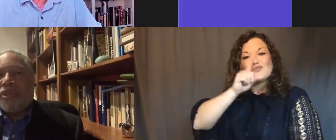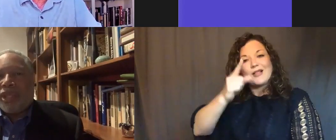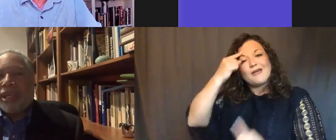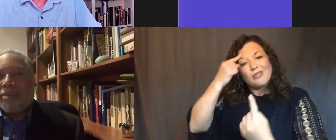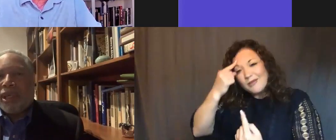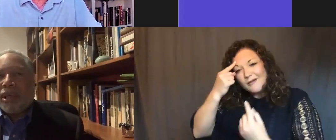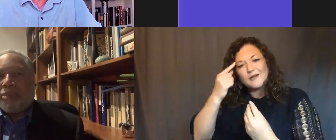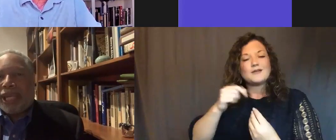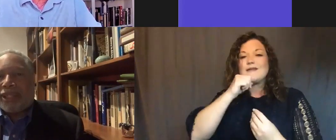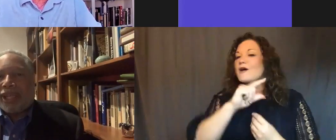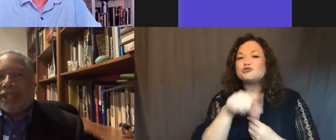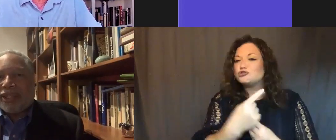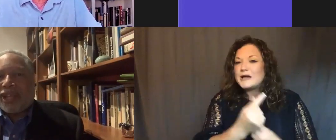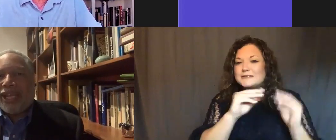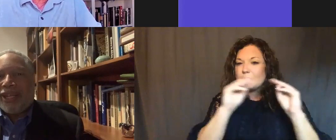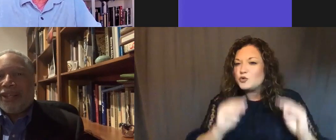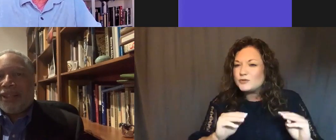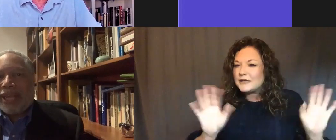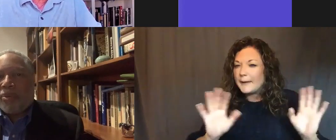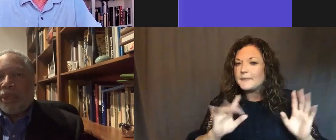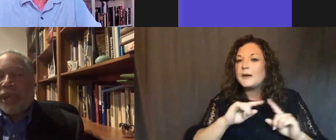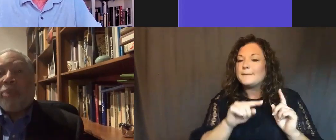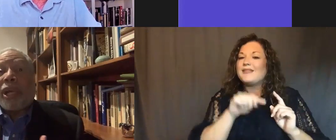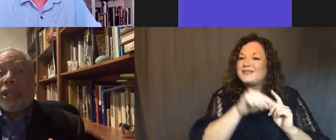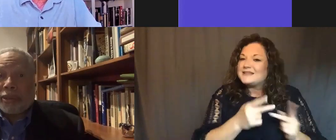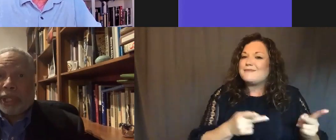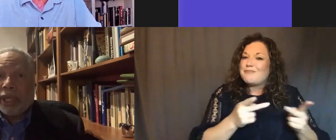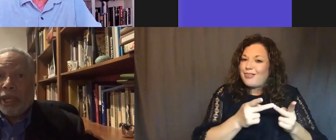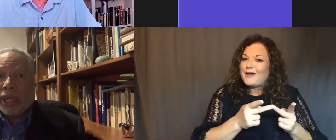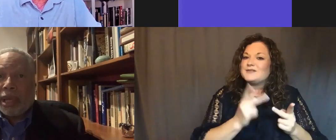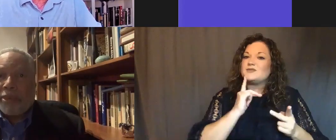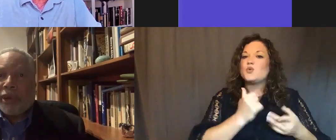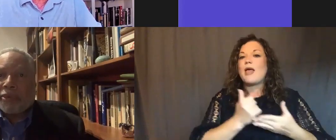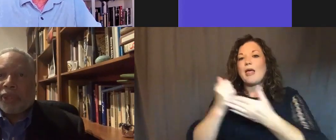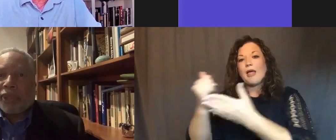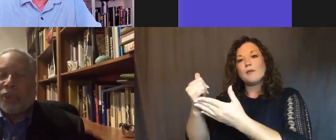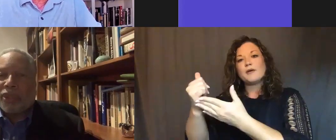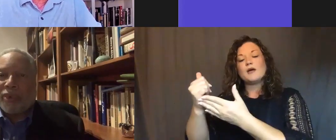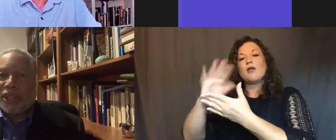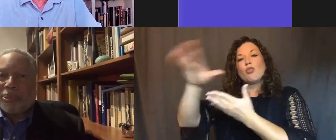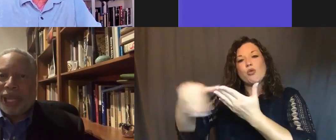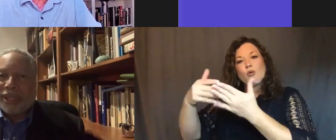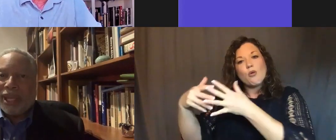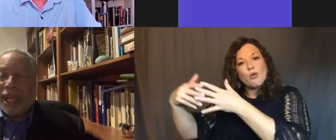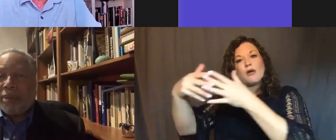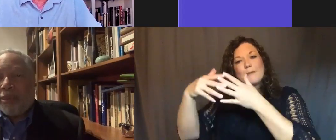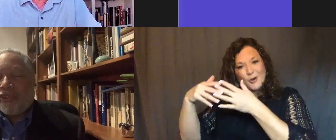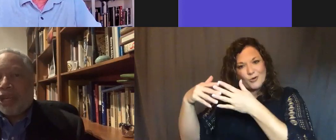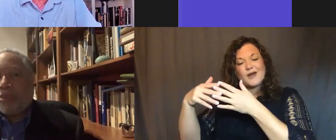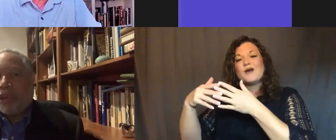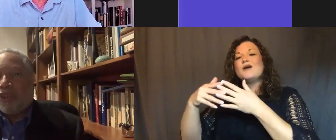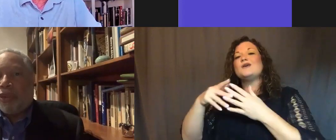just the museum, but as a site that will help a country come to grips with its tortured racial past and maybe